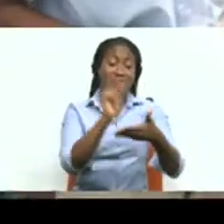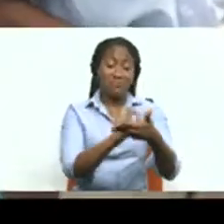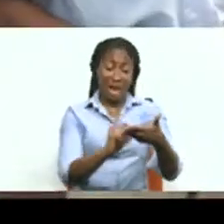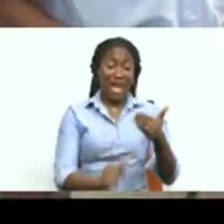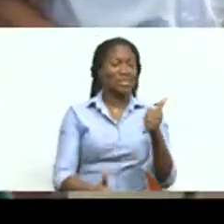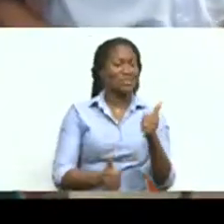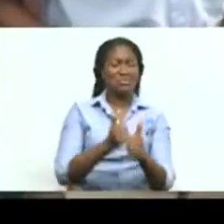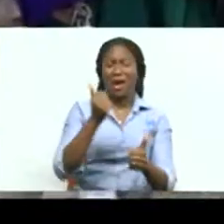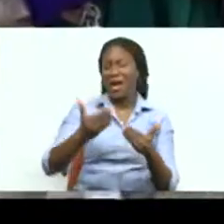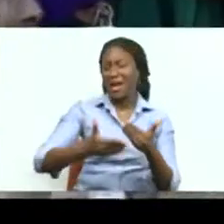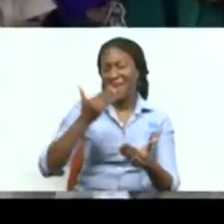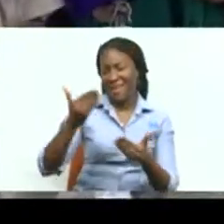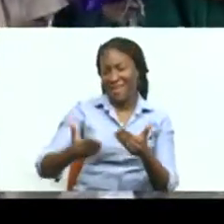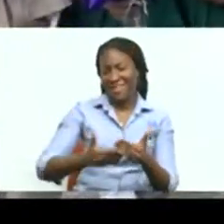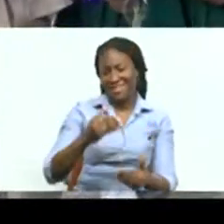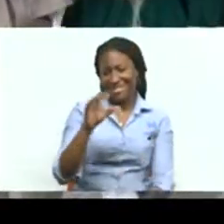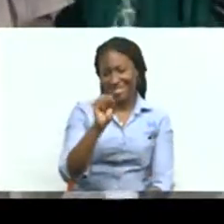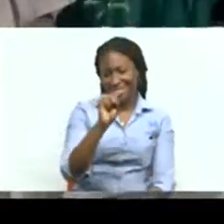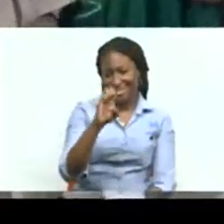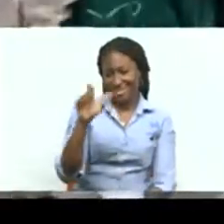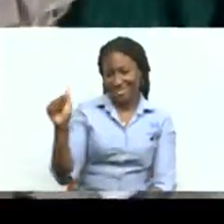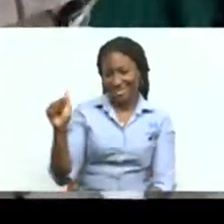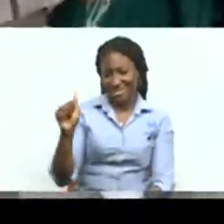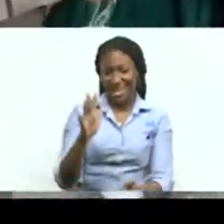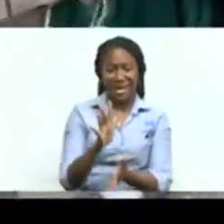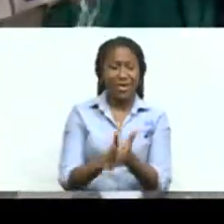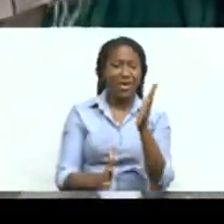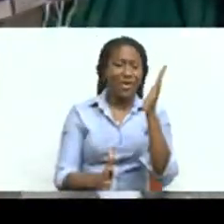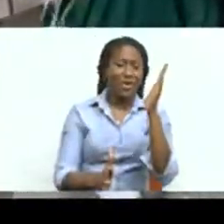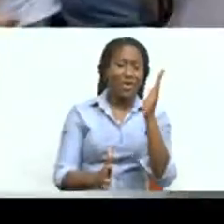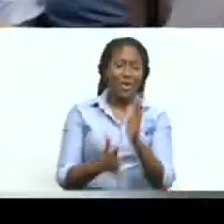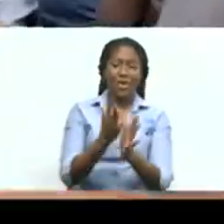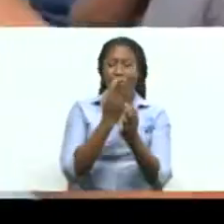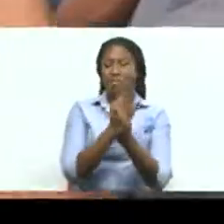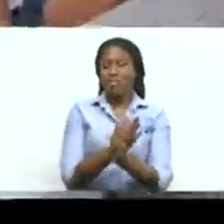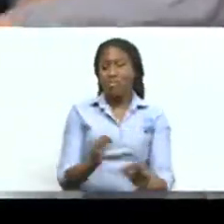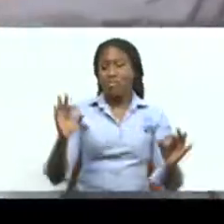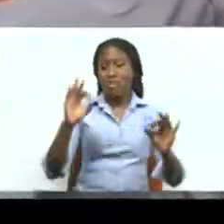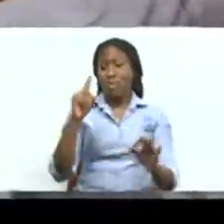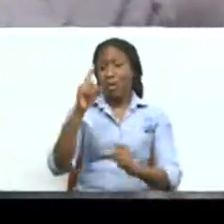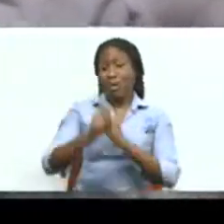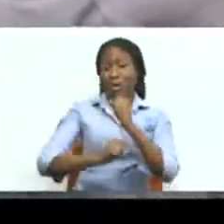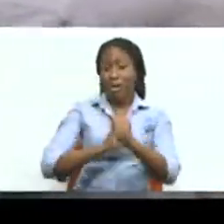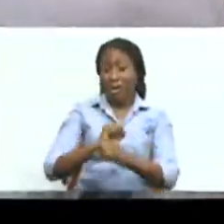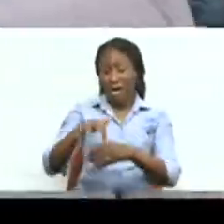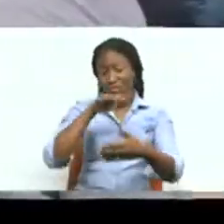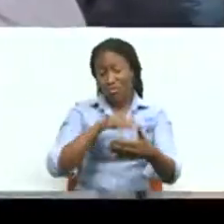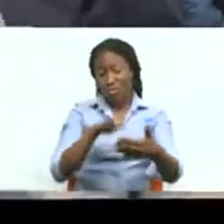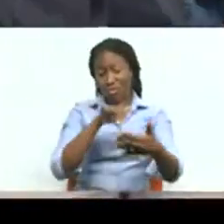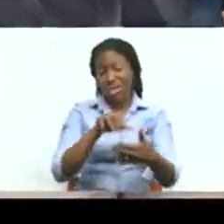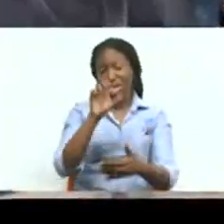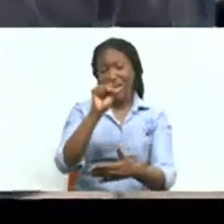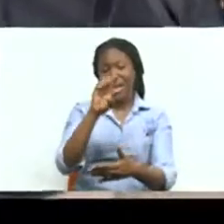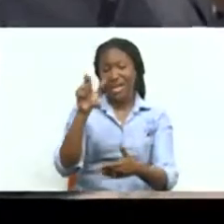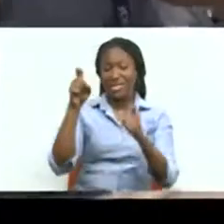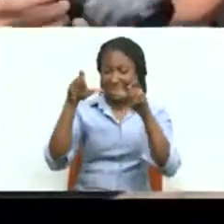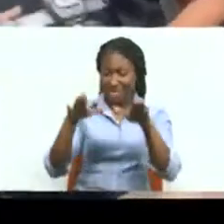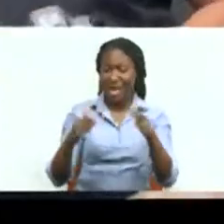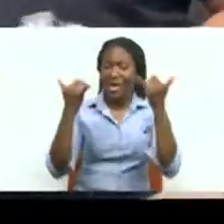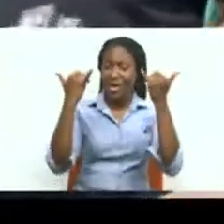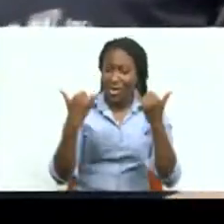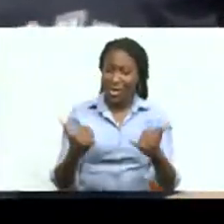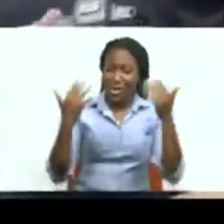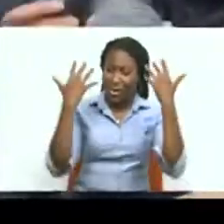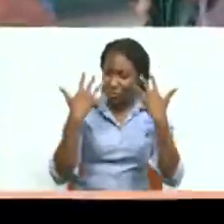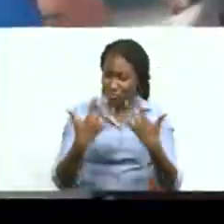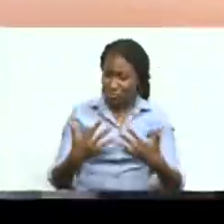Peter Brighton! It is over. After a hectic year of preparations, the secondary entrance assessment is now consigned